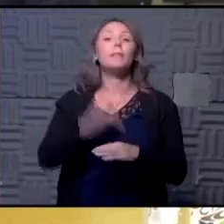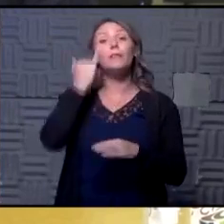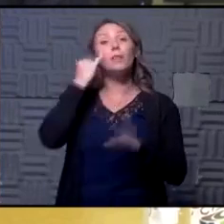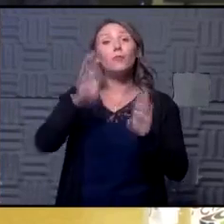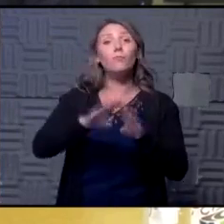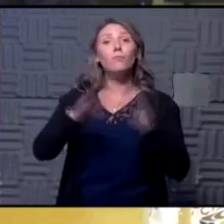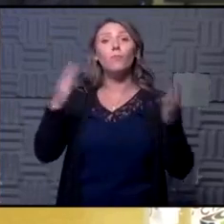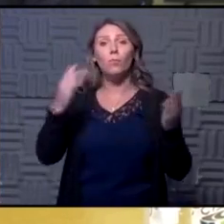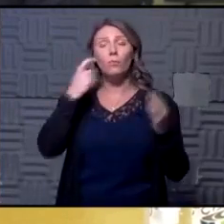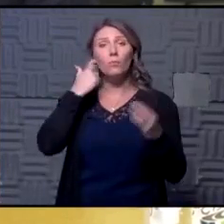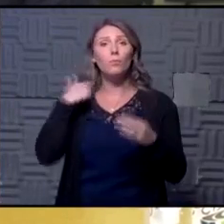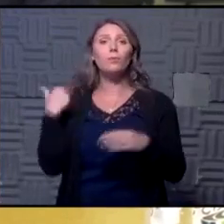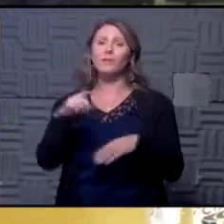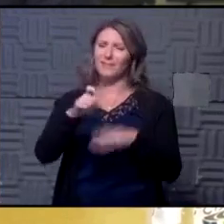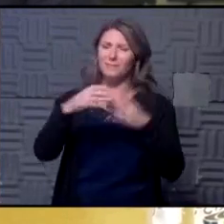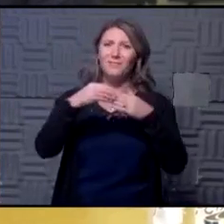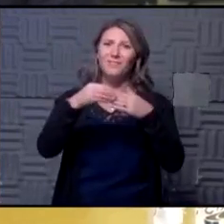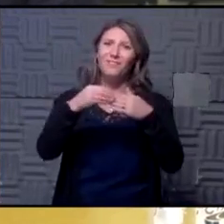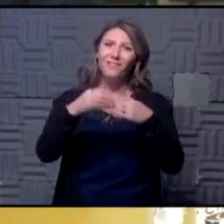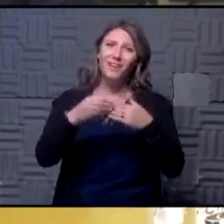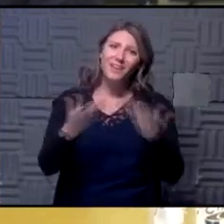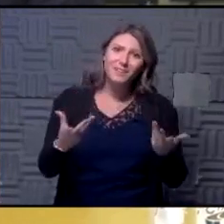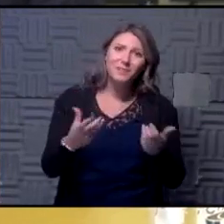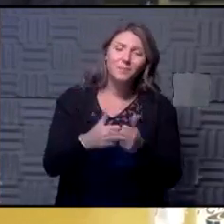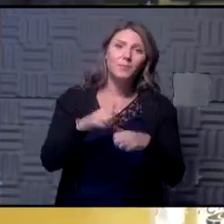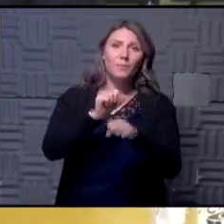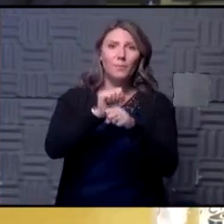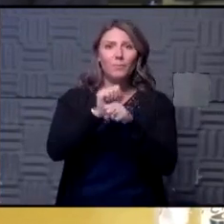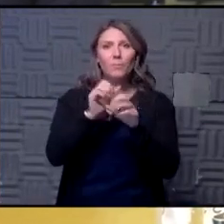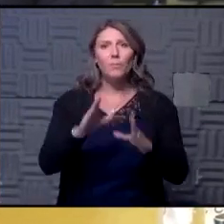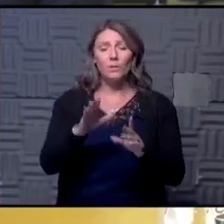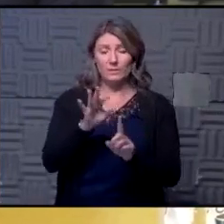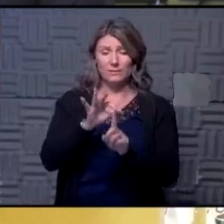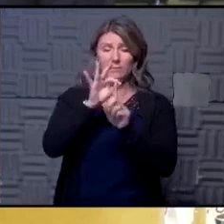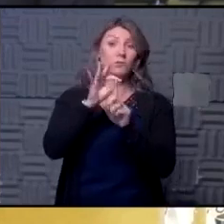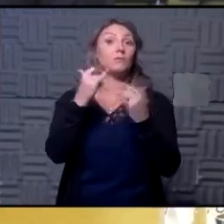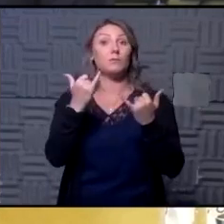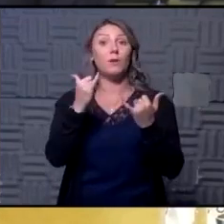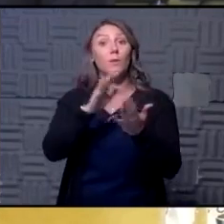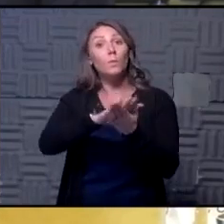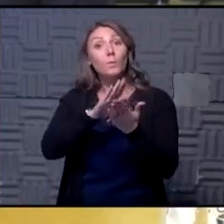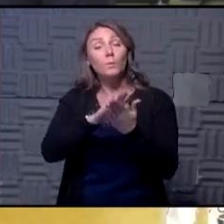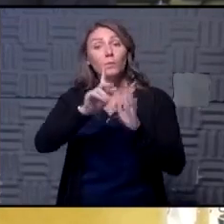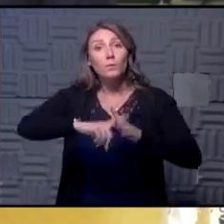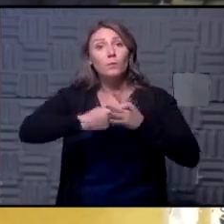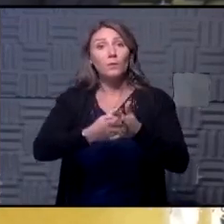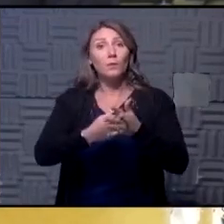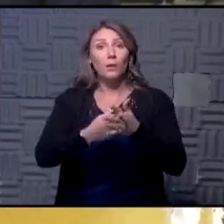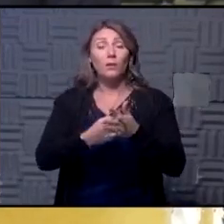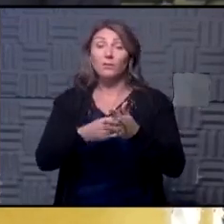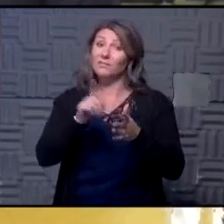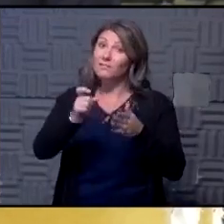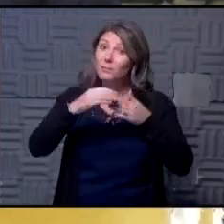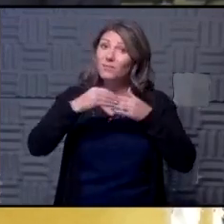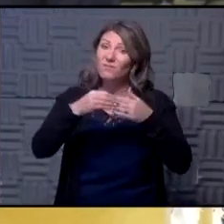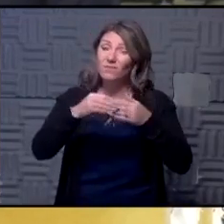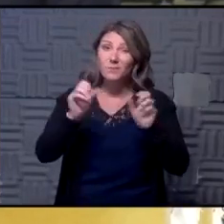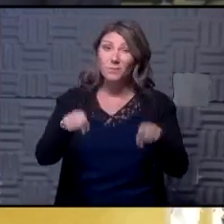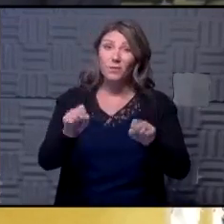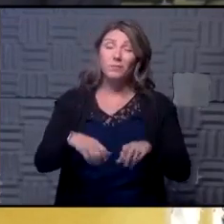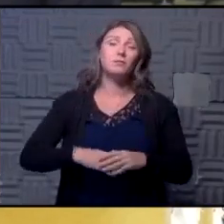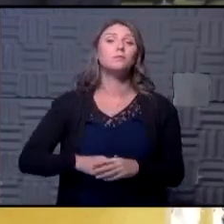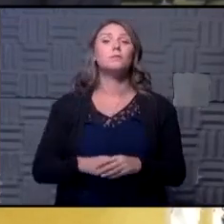open and you need to be flexible also with your employees and especially now the school has started you know be as flexible as possible